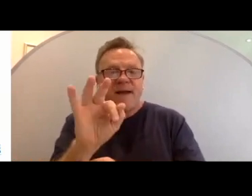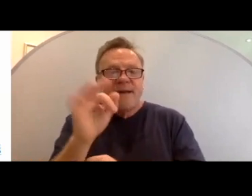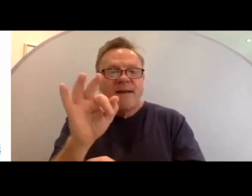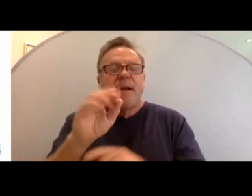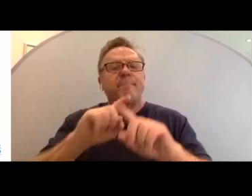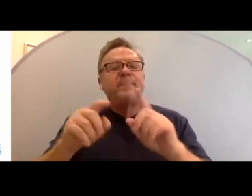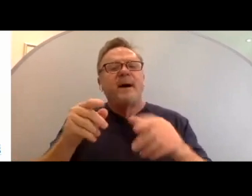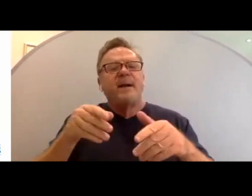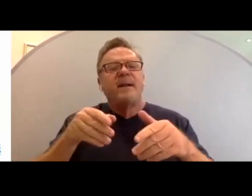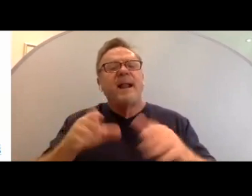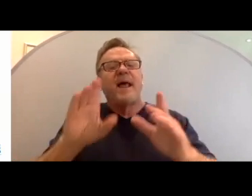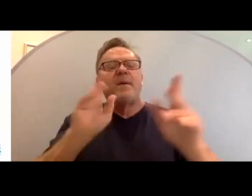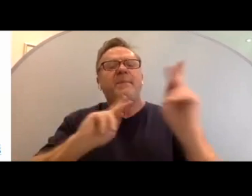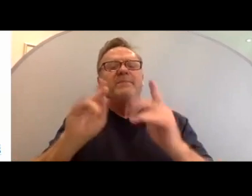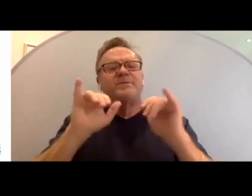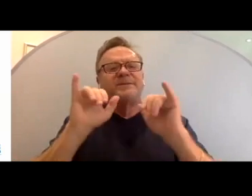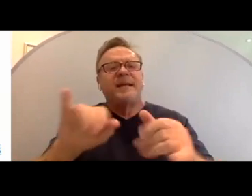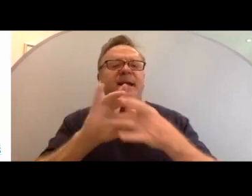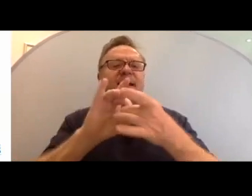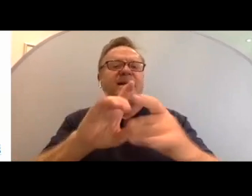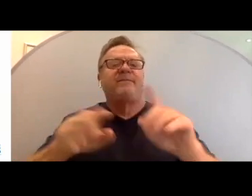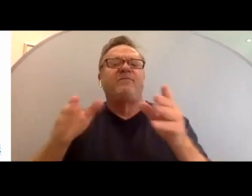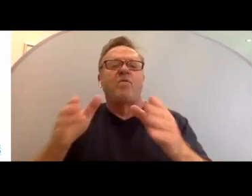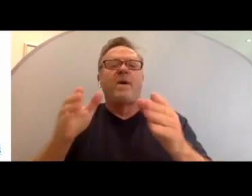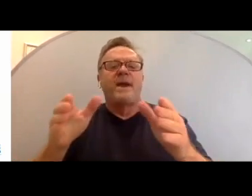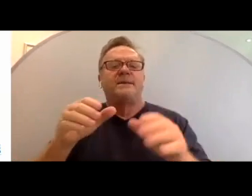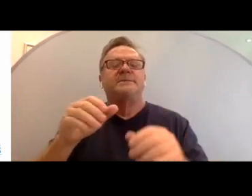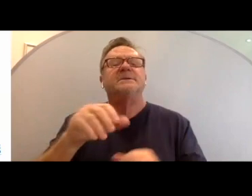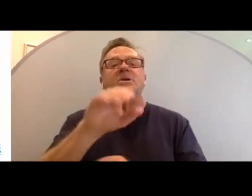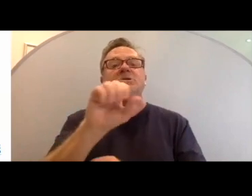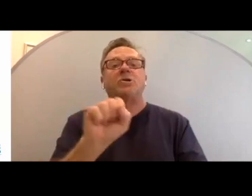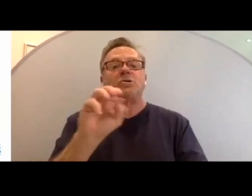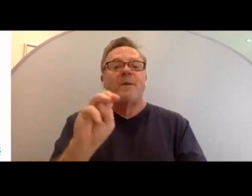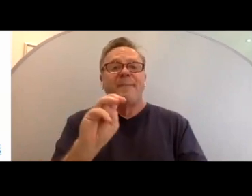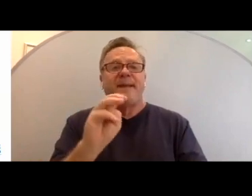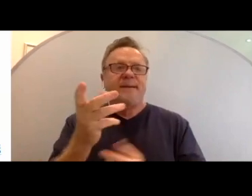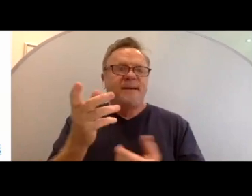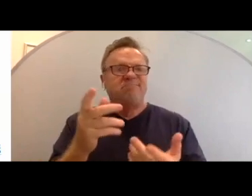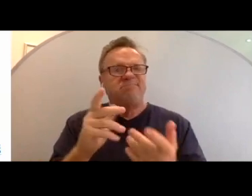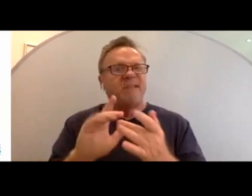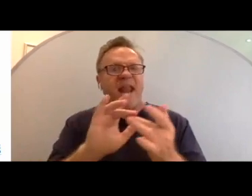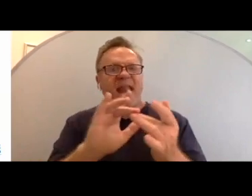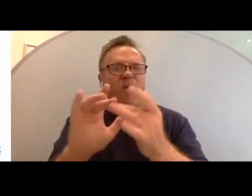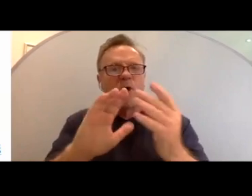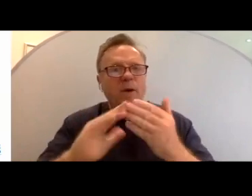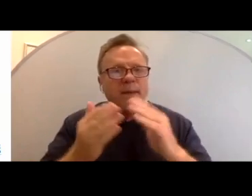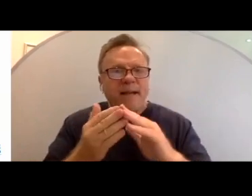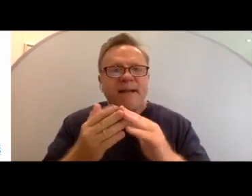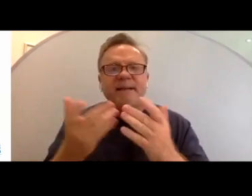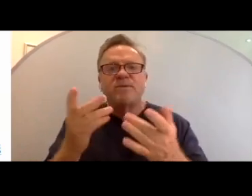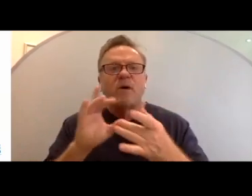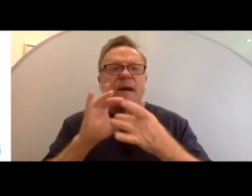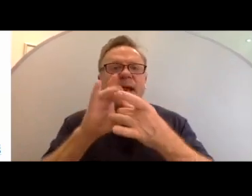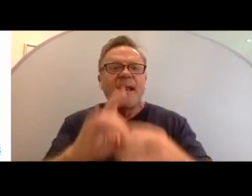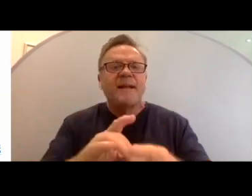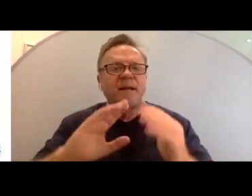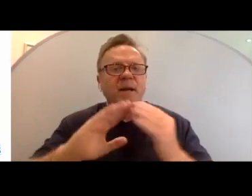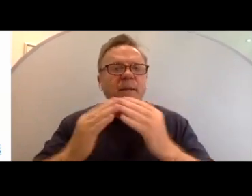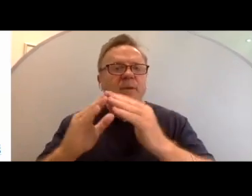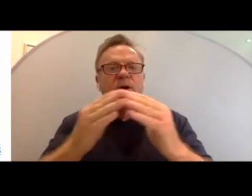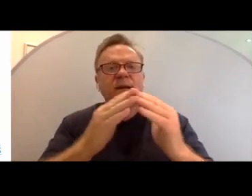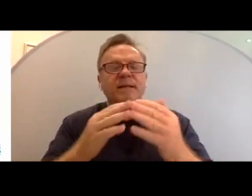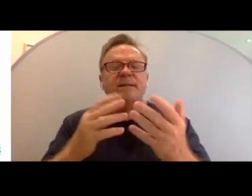connected in different ways. Social media, we talk about networked communities or connected communities